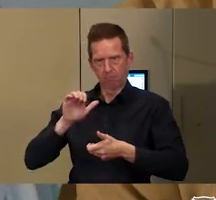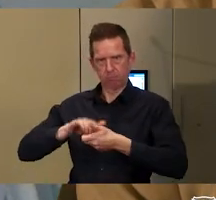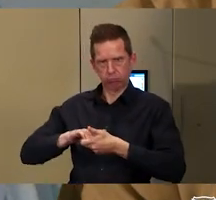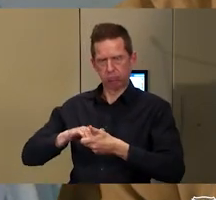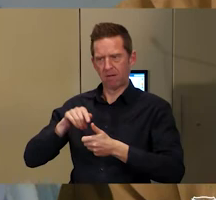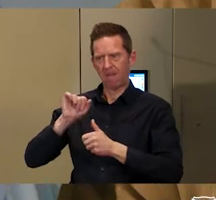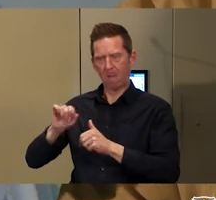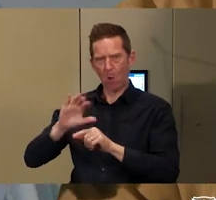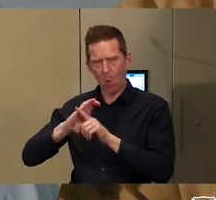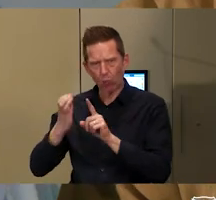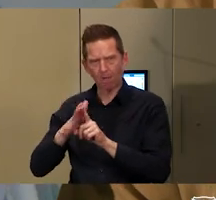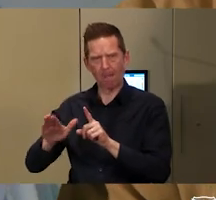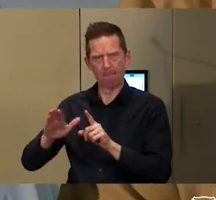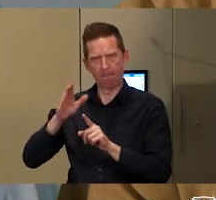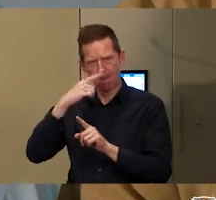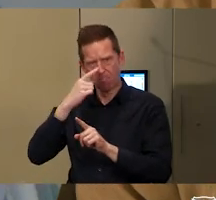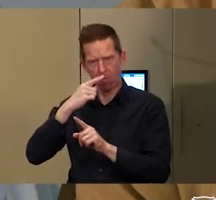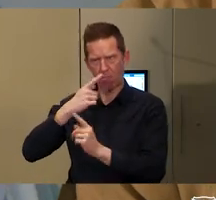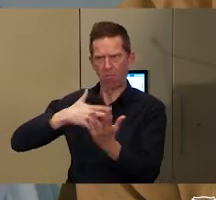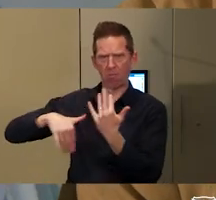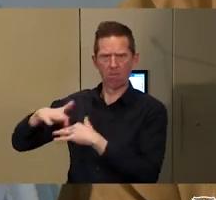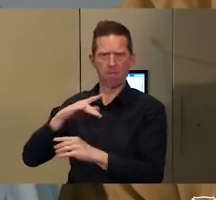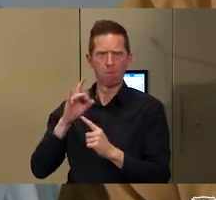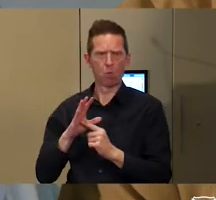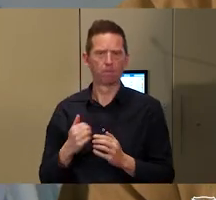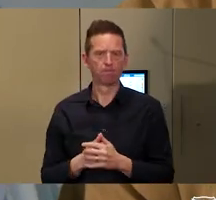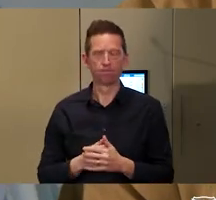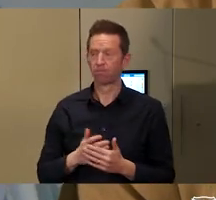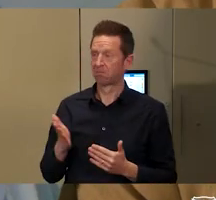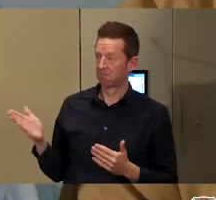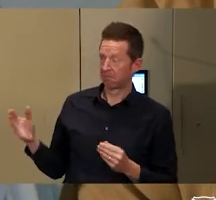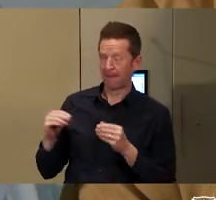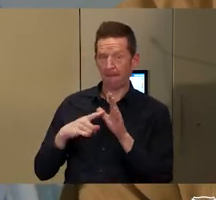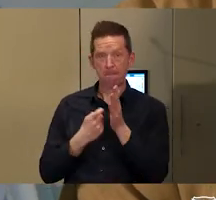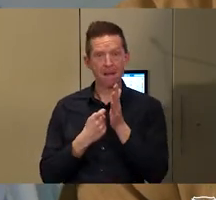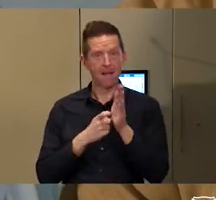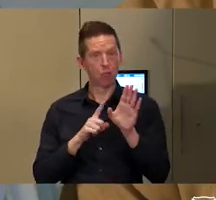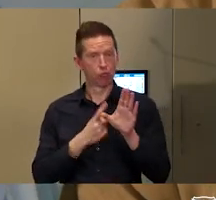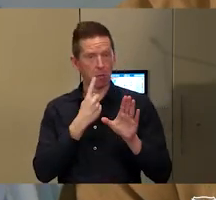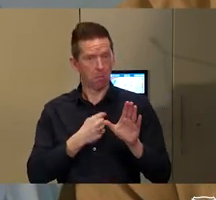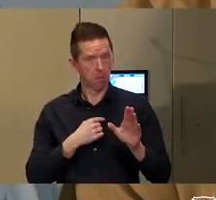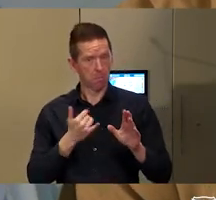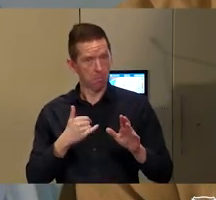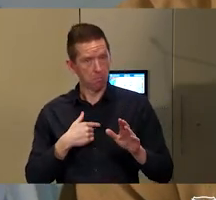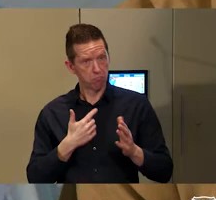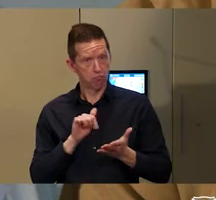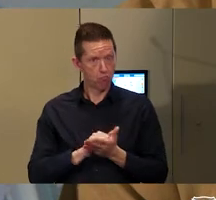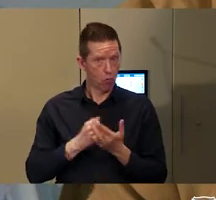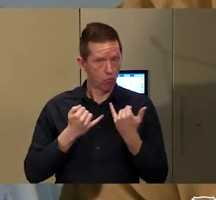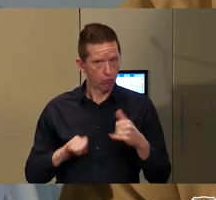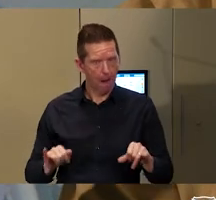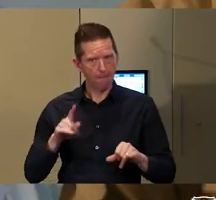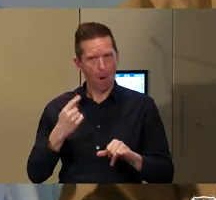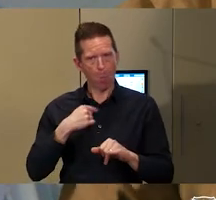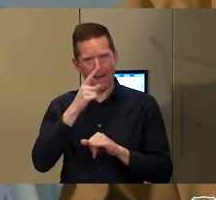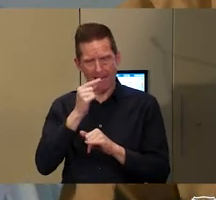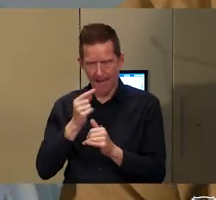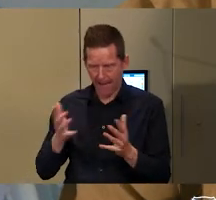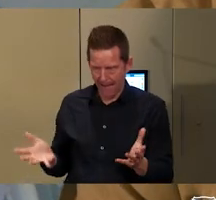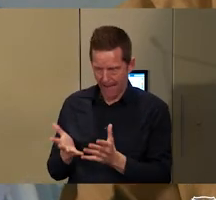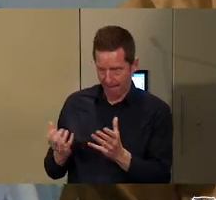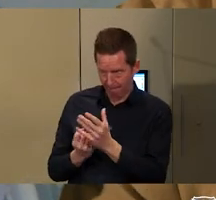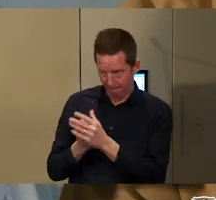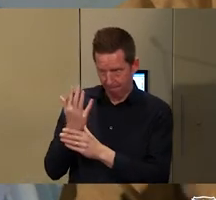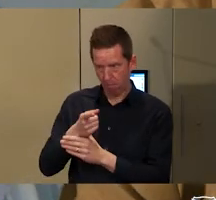what we're trying to do in this theme, I think Barry can correct me if I'm wrong, is to really foreground the ways in which Indigenous